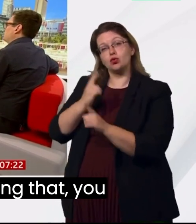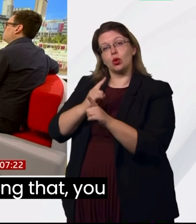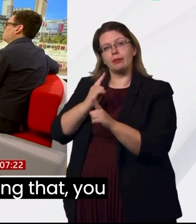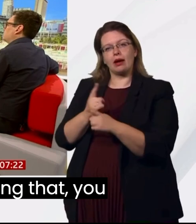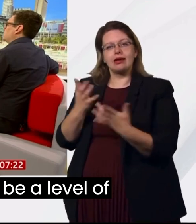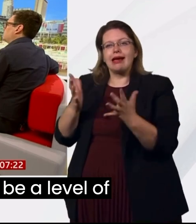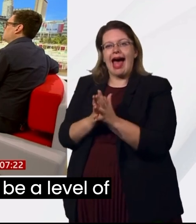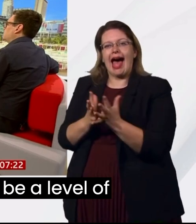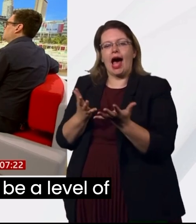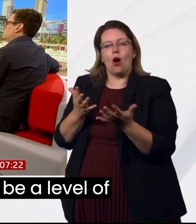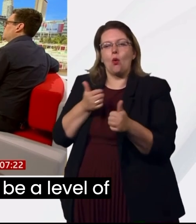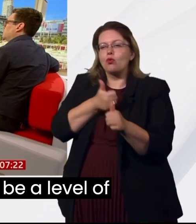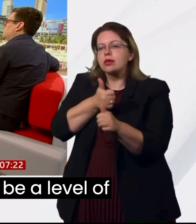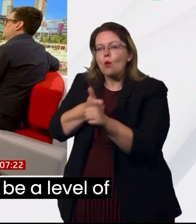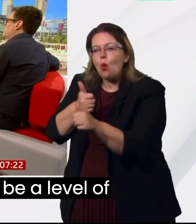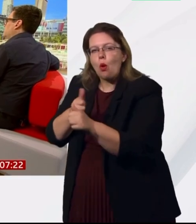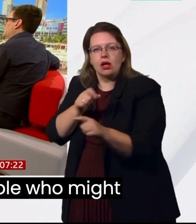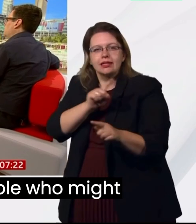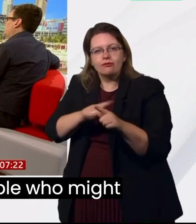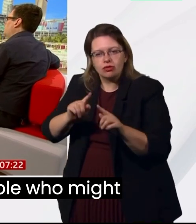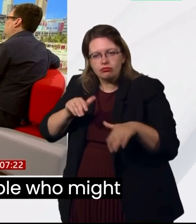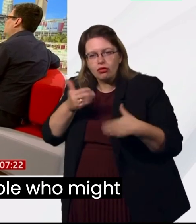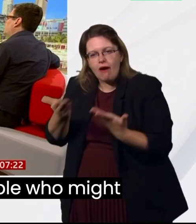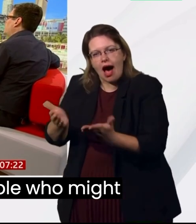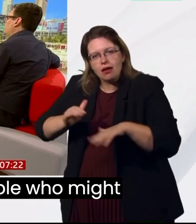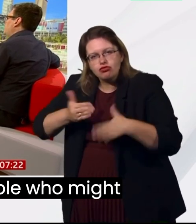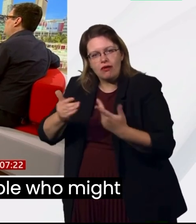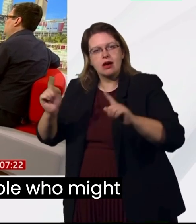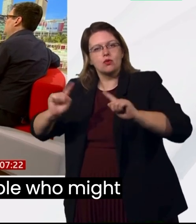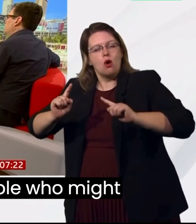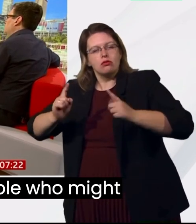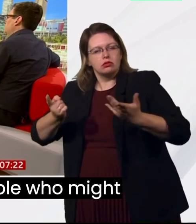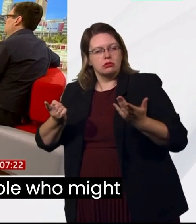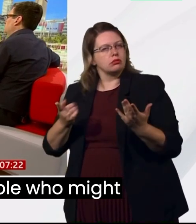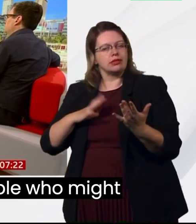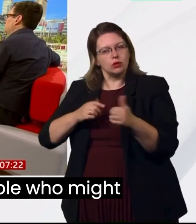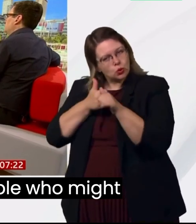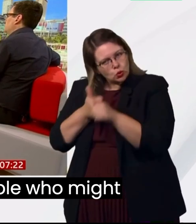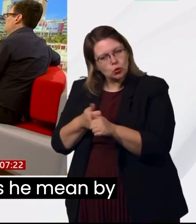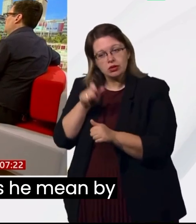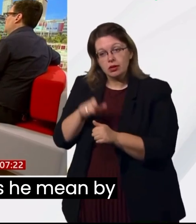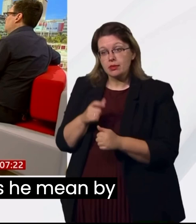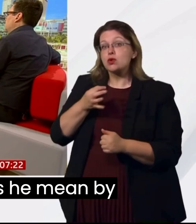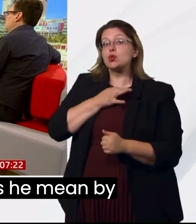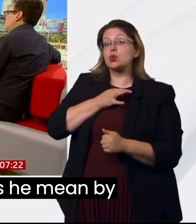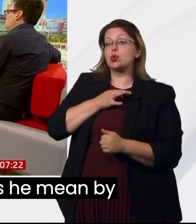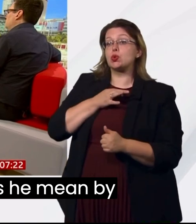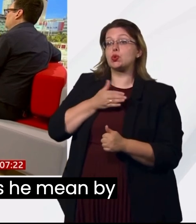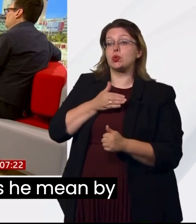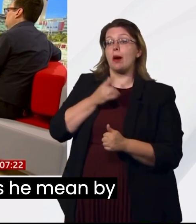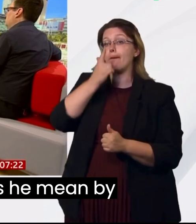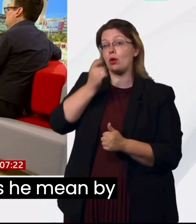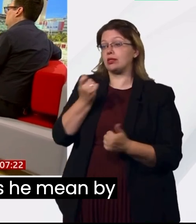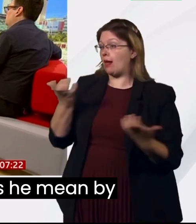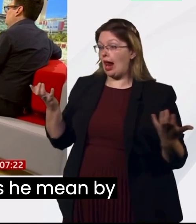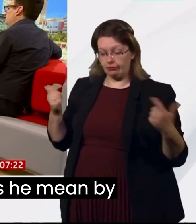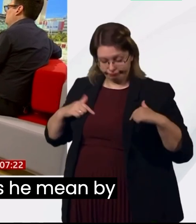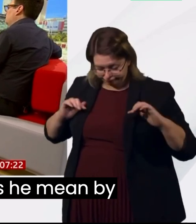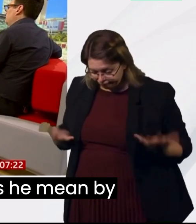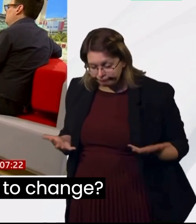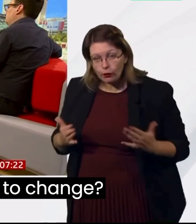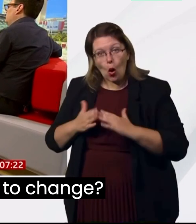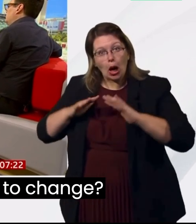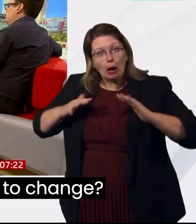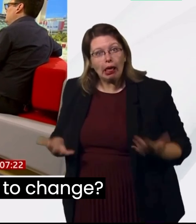that he's saying that, you know, that there needs to be a level of resourcing to support people who might be on the brink. What does he mean